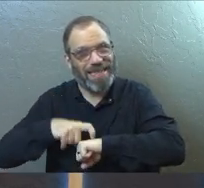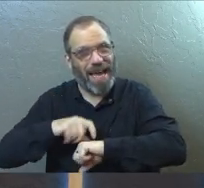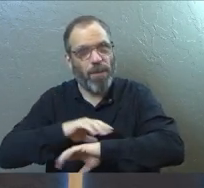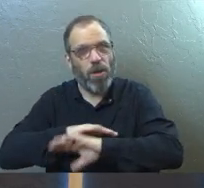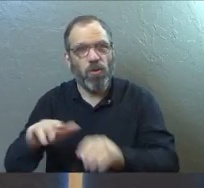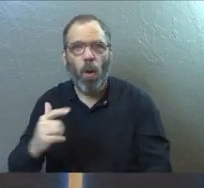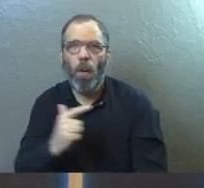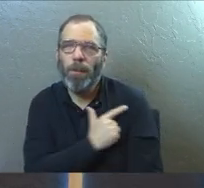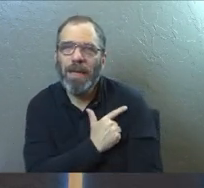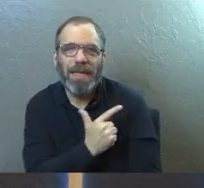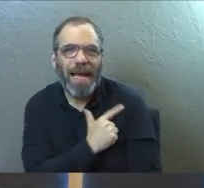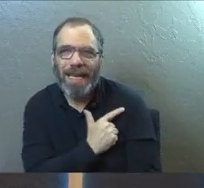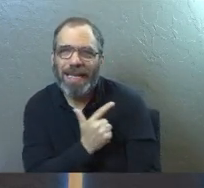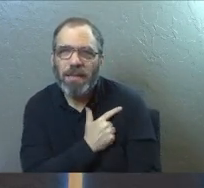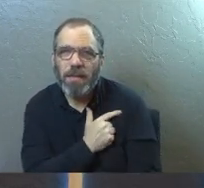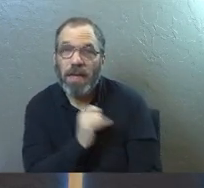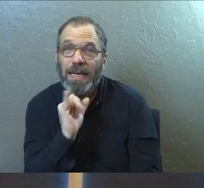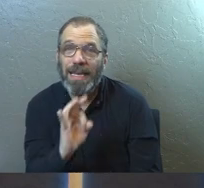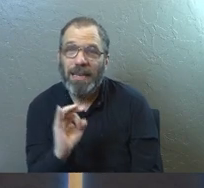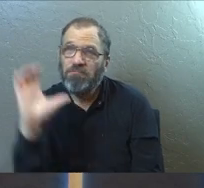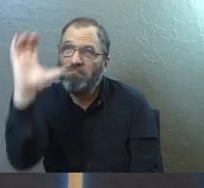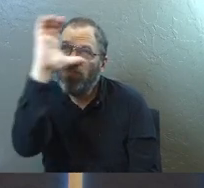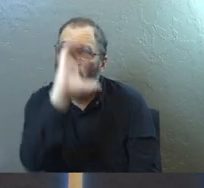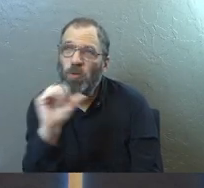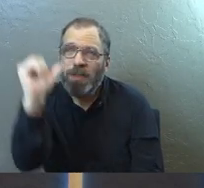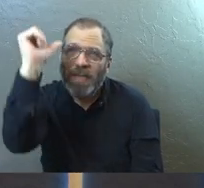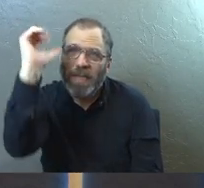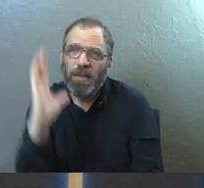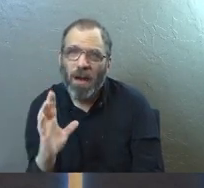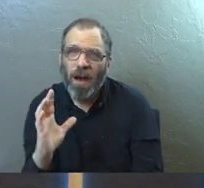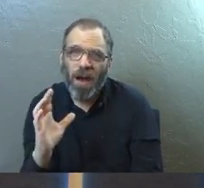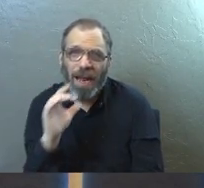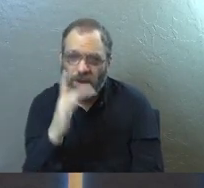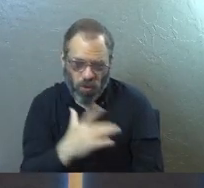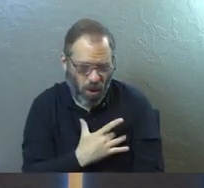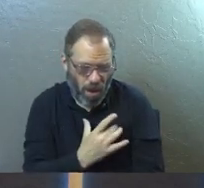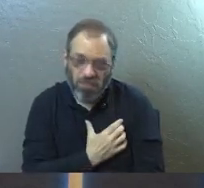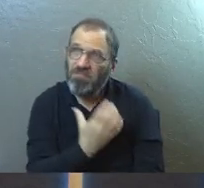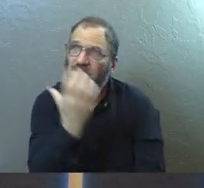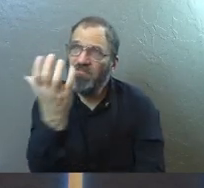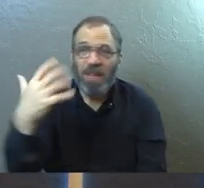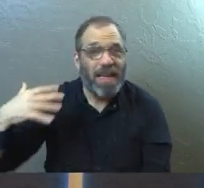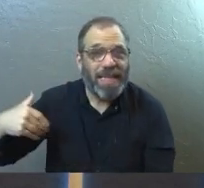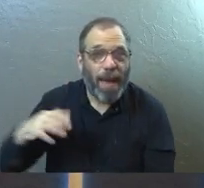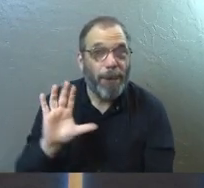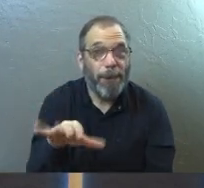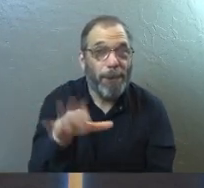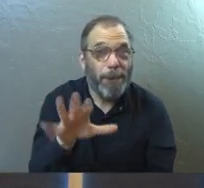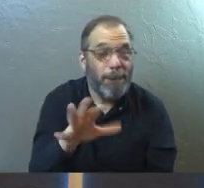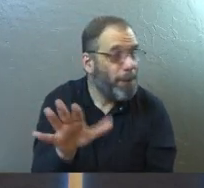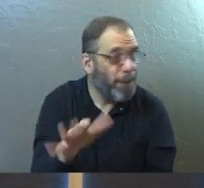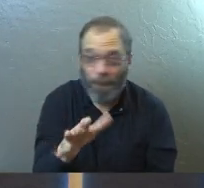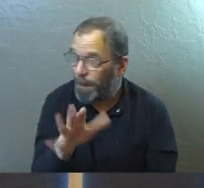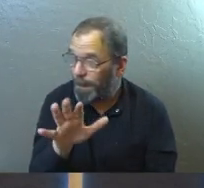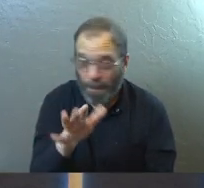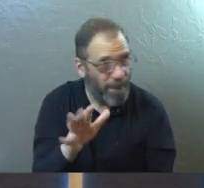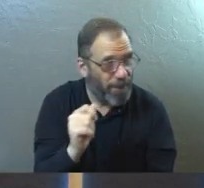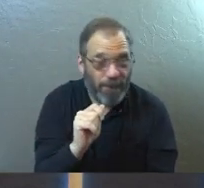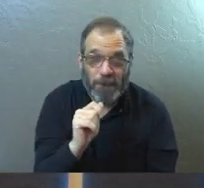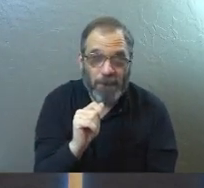Don't be lazy about it. If you're a seeker of God today and you've not given your heart to Christ yet, let me just say this to you.